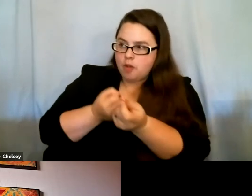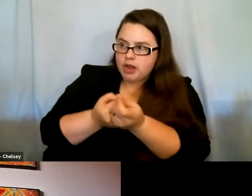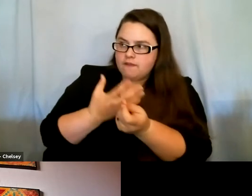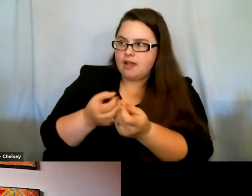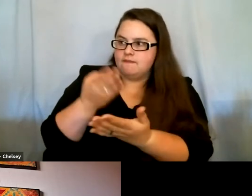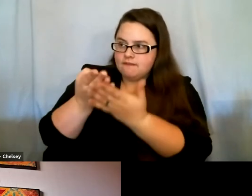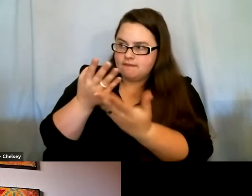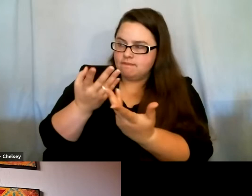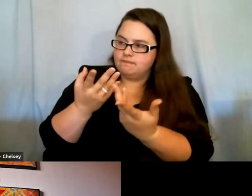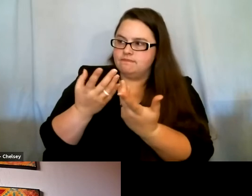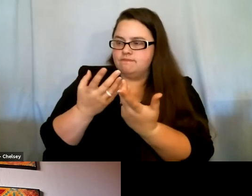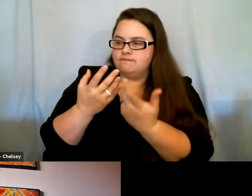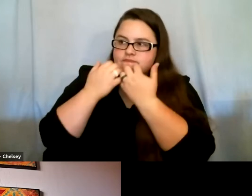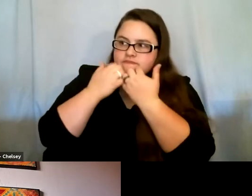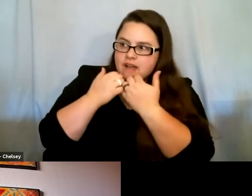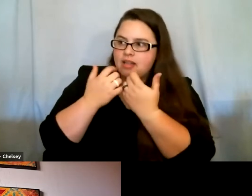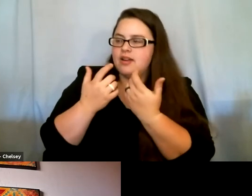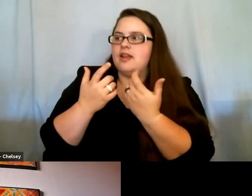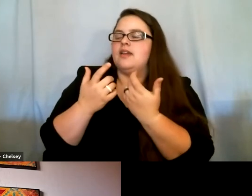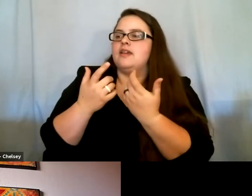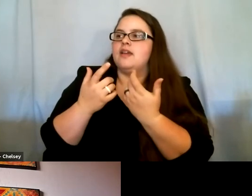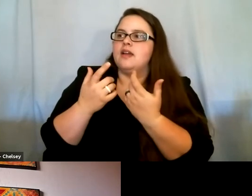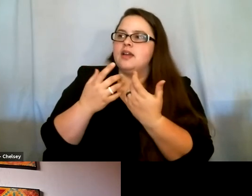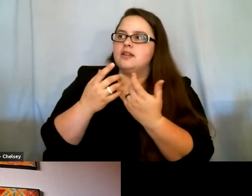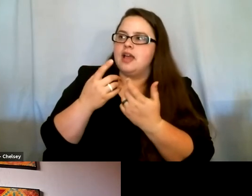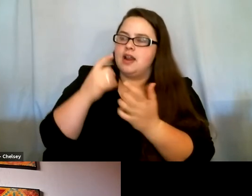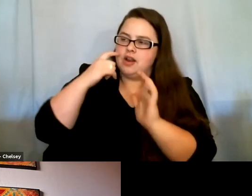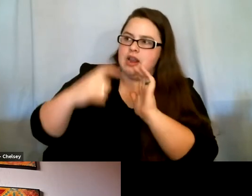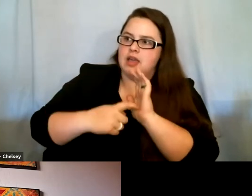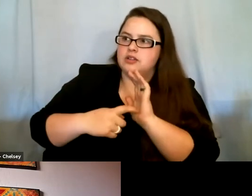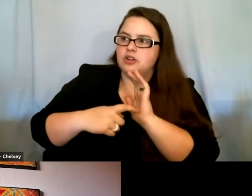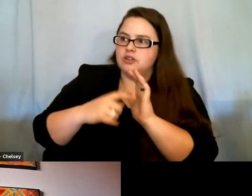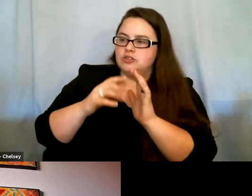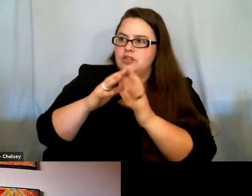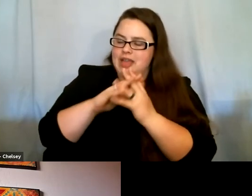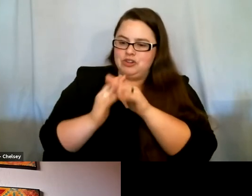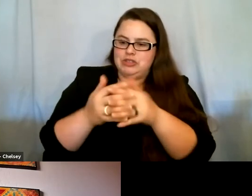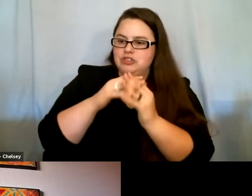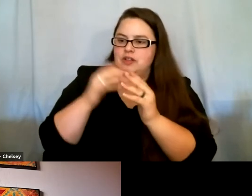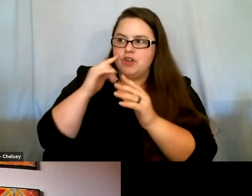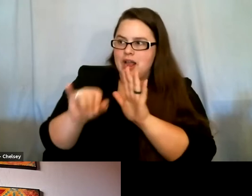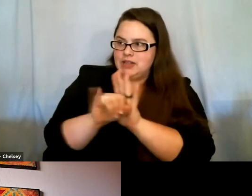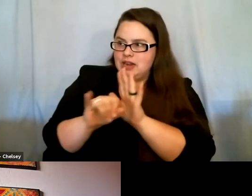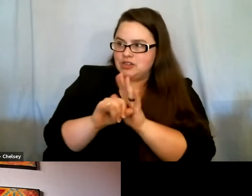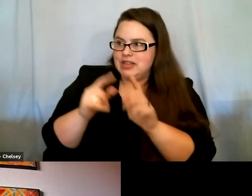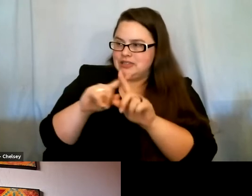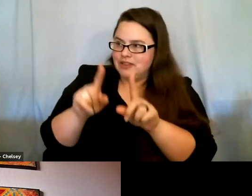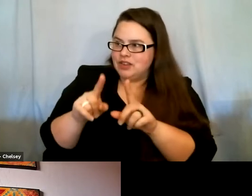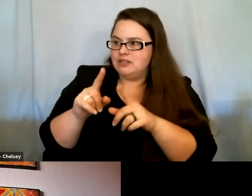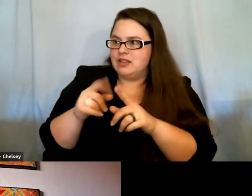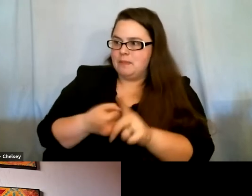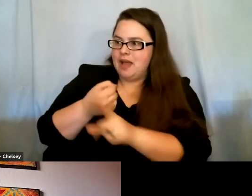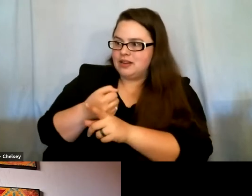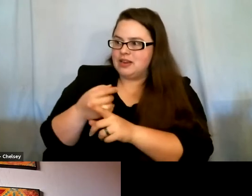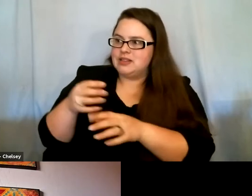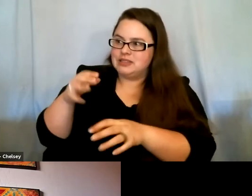and acknowledges the realities and intersecting identities, right, of systems-impacted and carceral-impacted students.